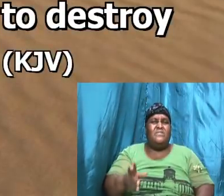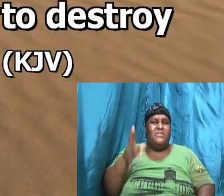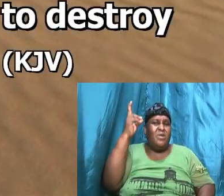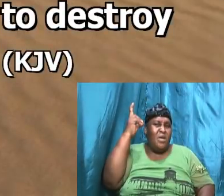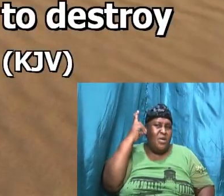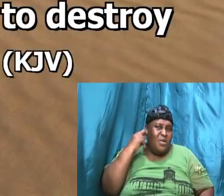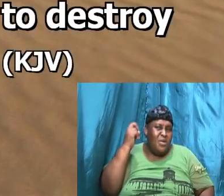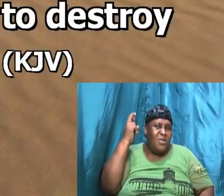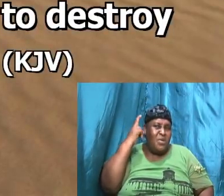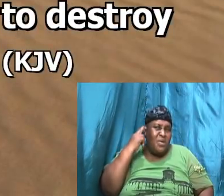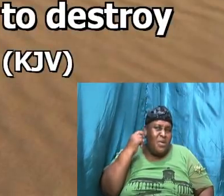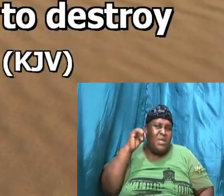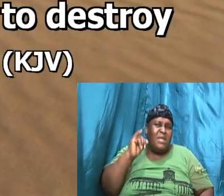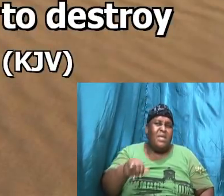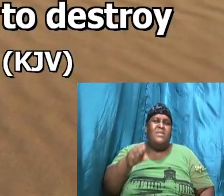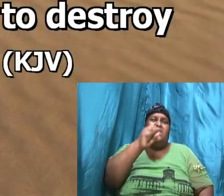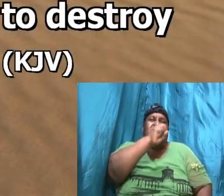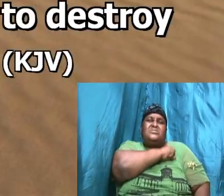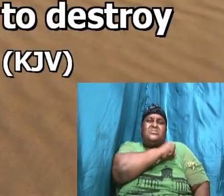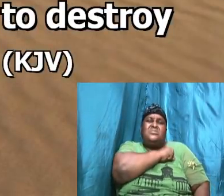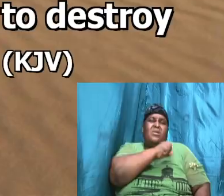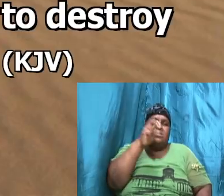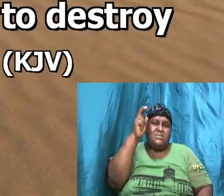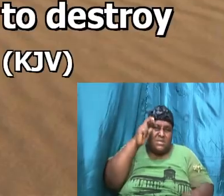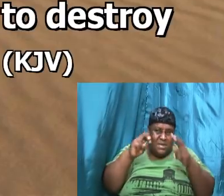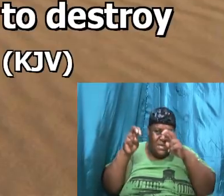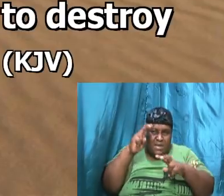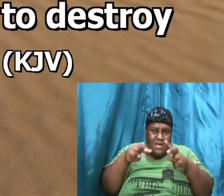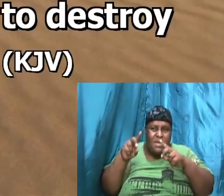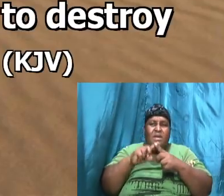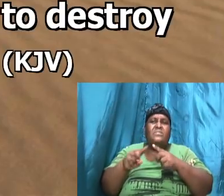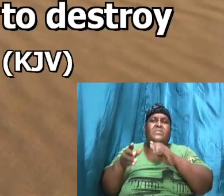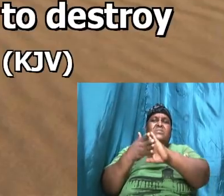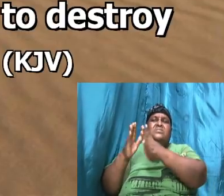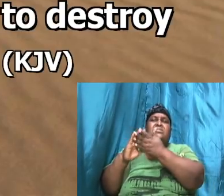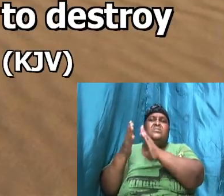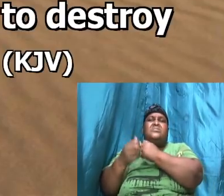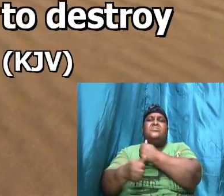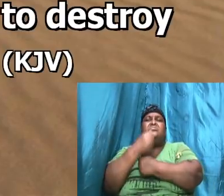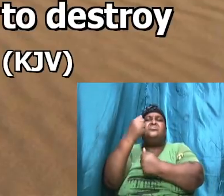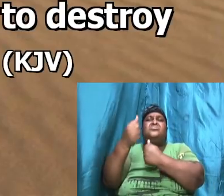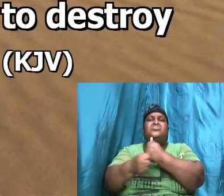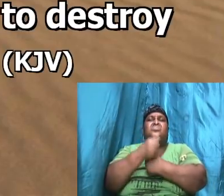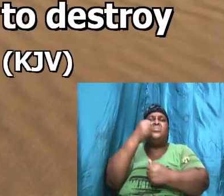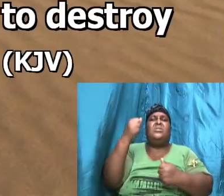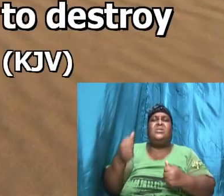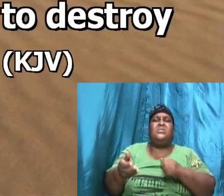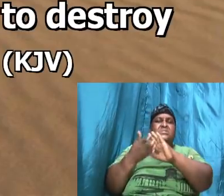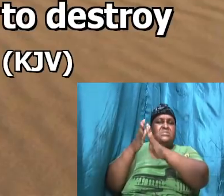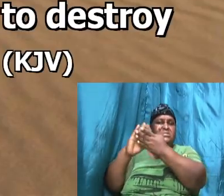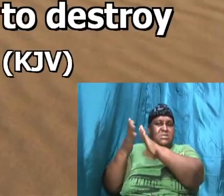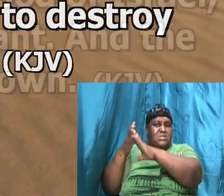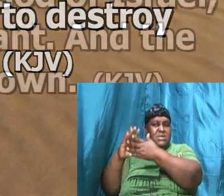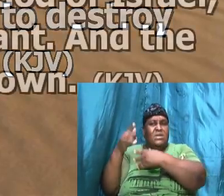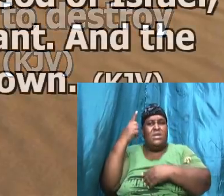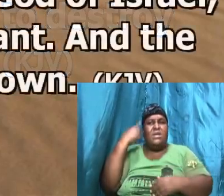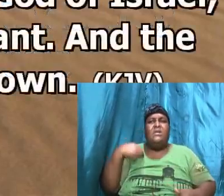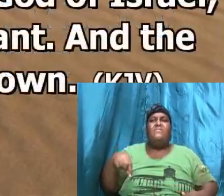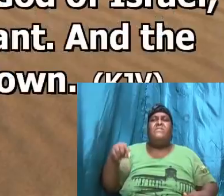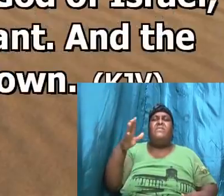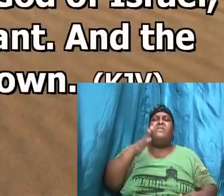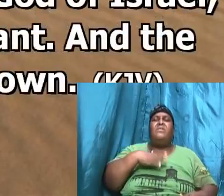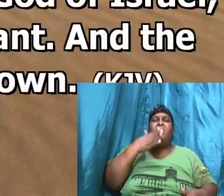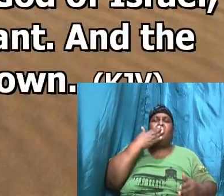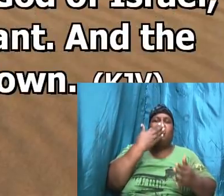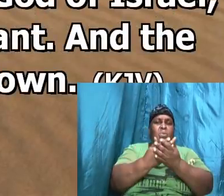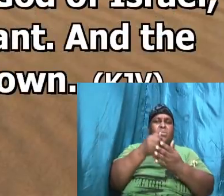that Saul seeketh to come to kill to destroy the city for my sake so David